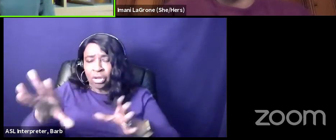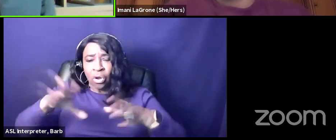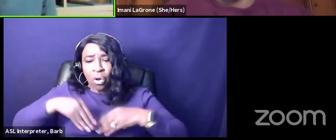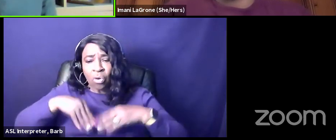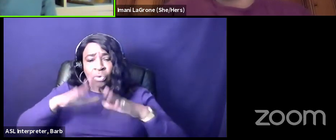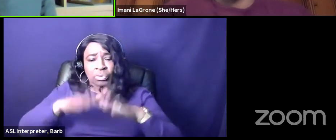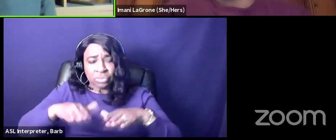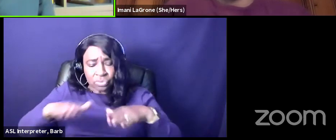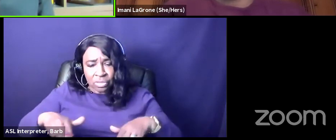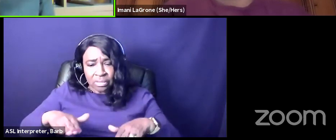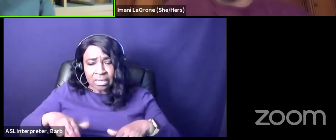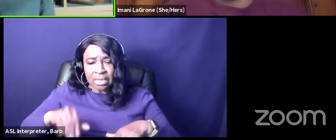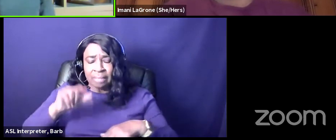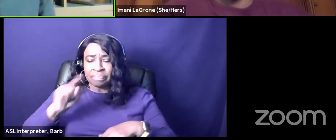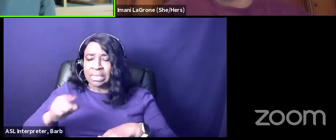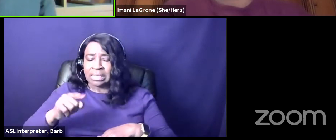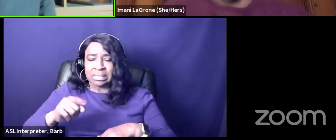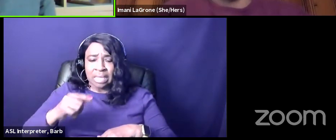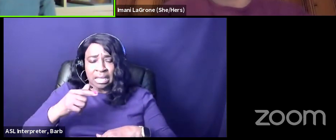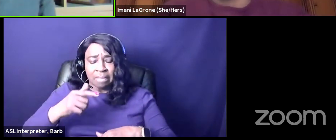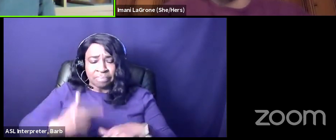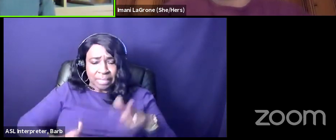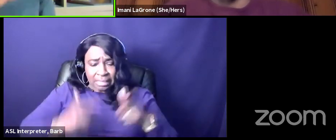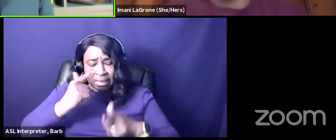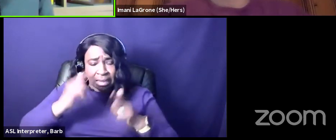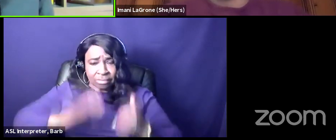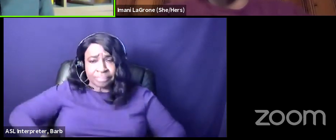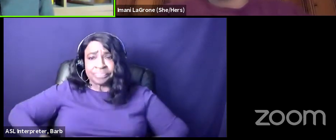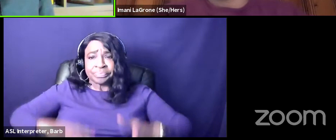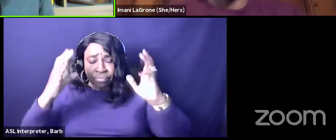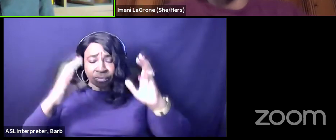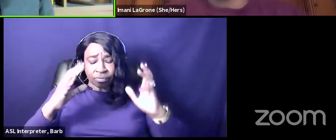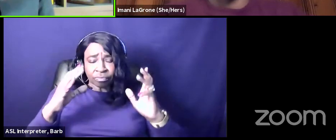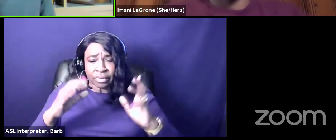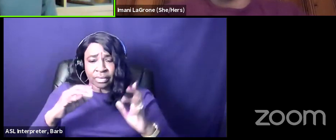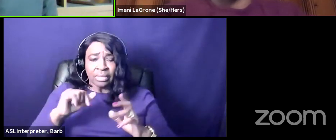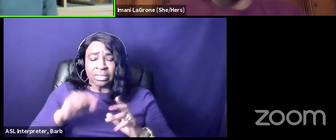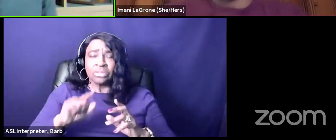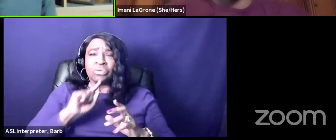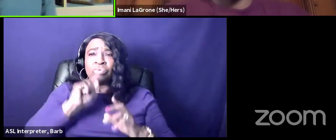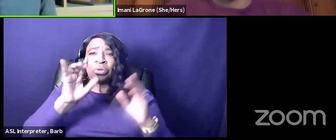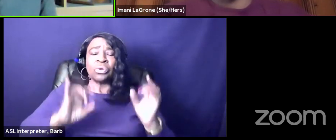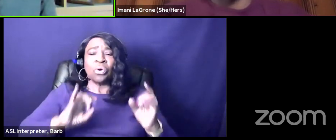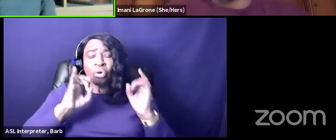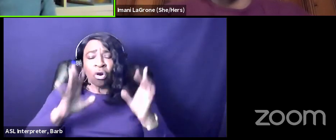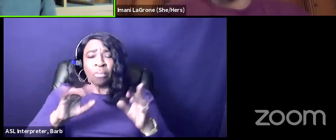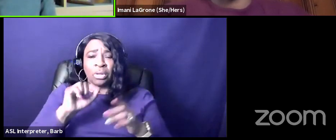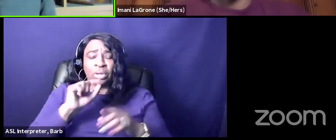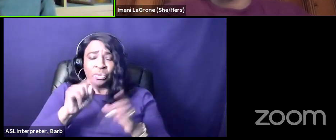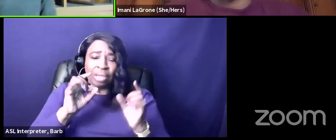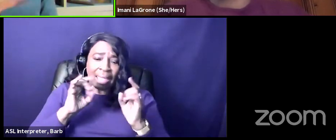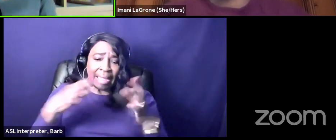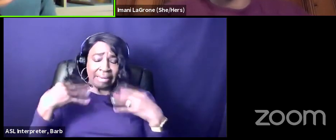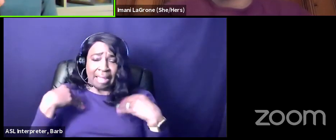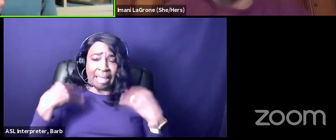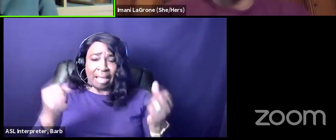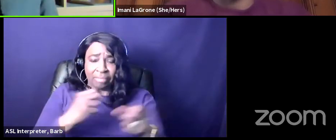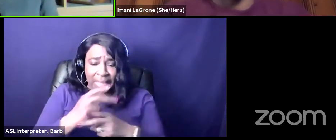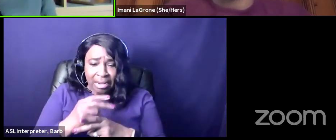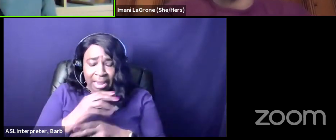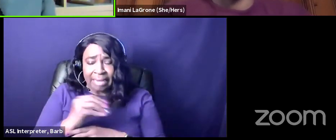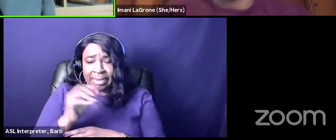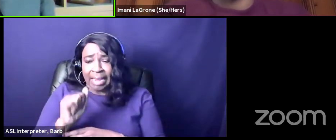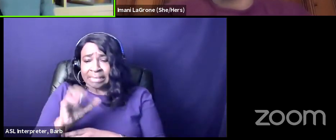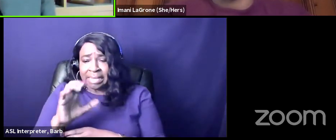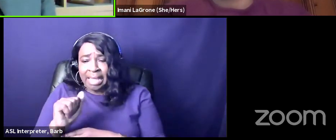is like gun violence is rampant opioid crisis is rampant like you know you hate health care and the aca rampant